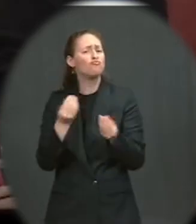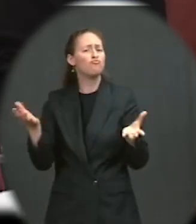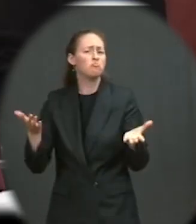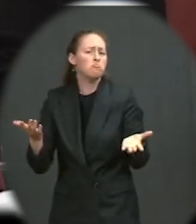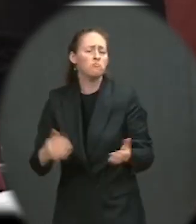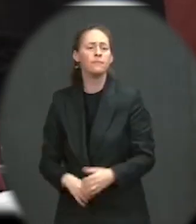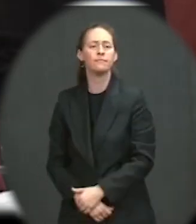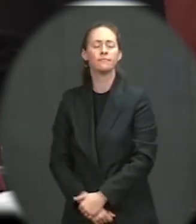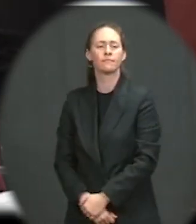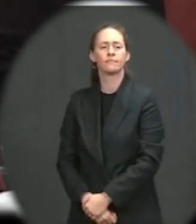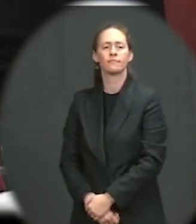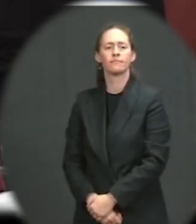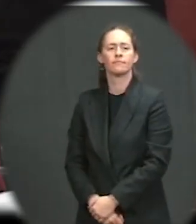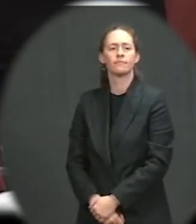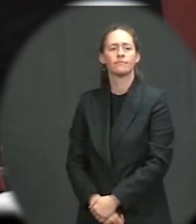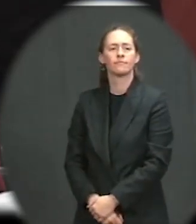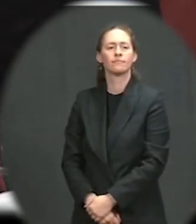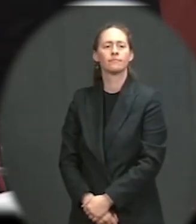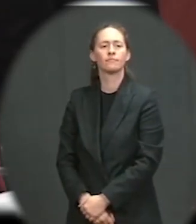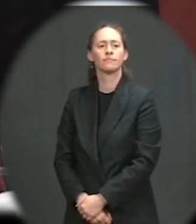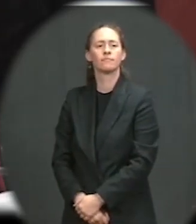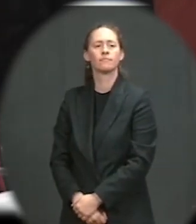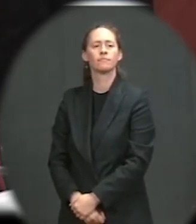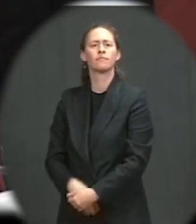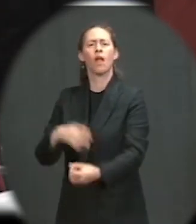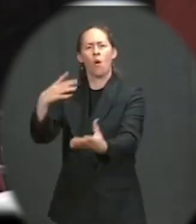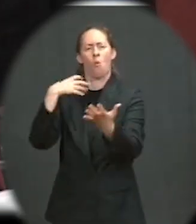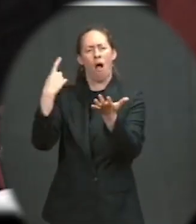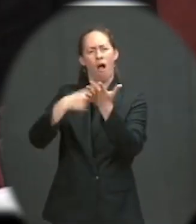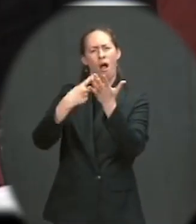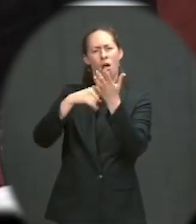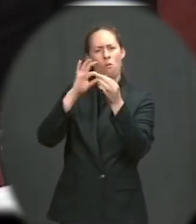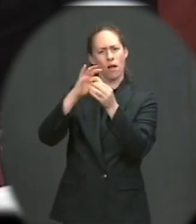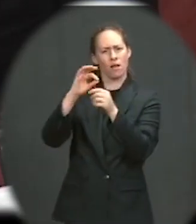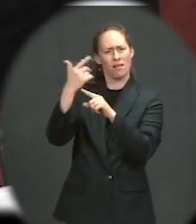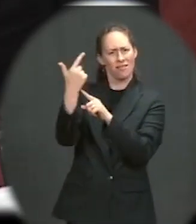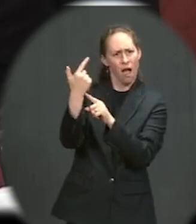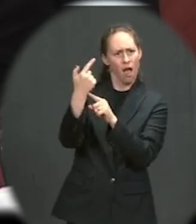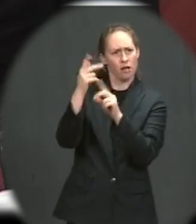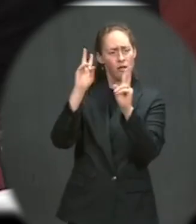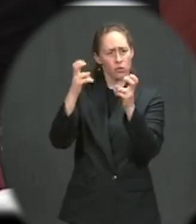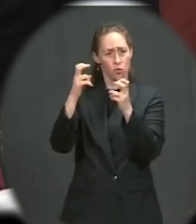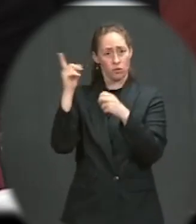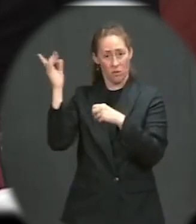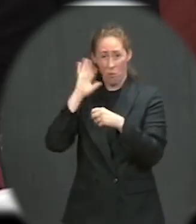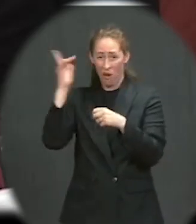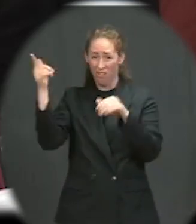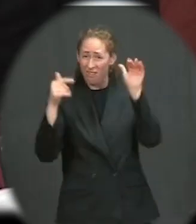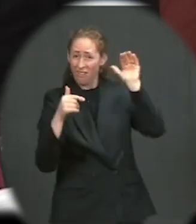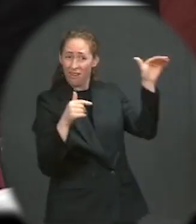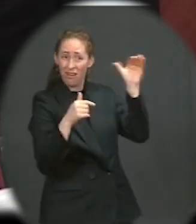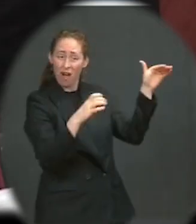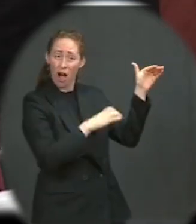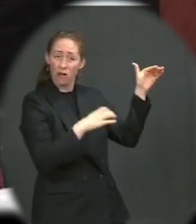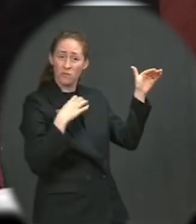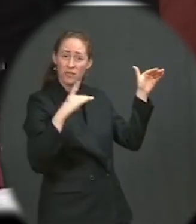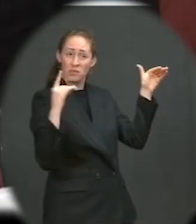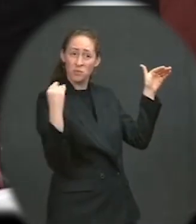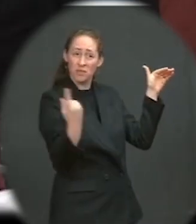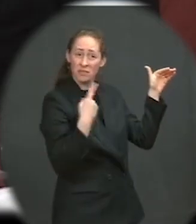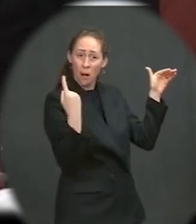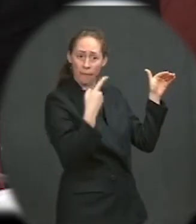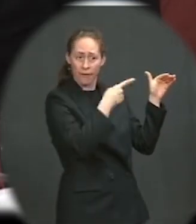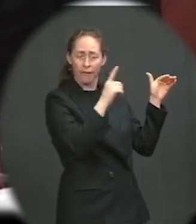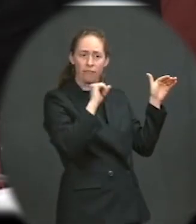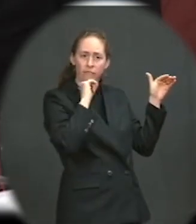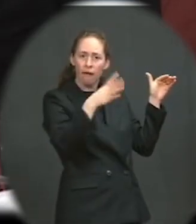issue. The president has urged Congress to take action on this. We've seen very little movement on the Hill. It's been years since we've seen sweeping gun